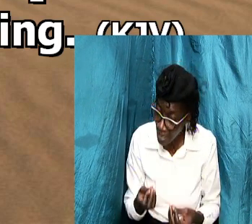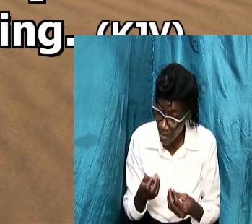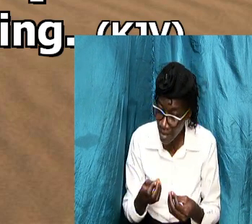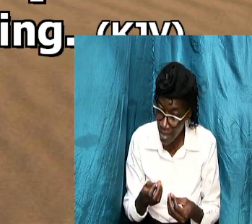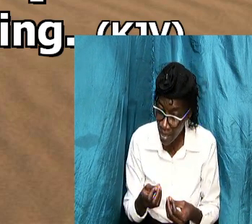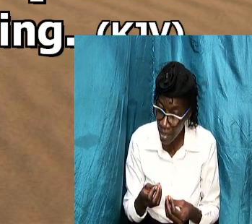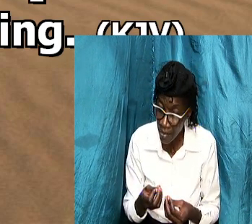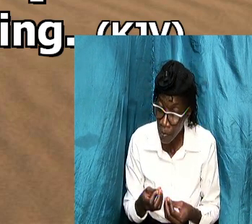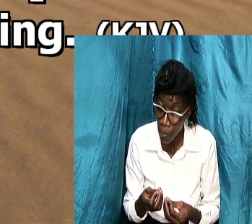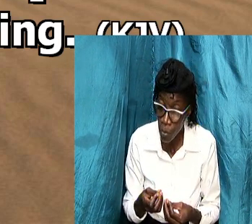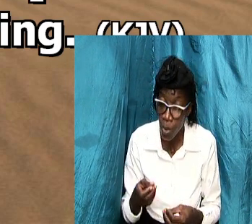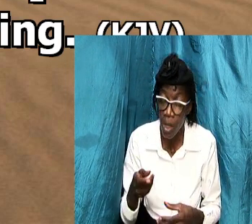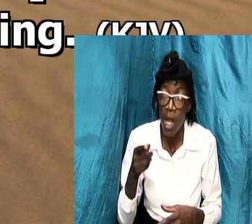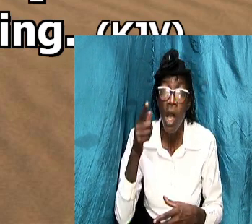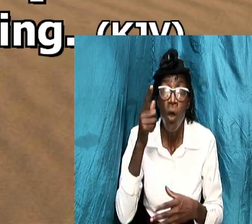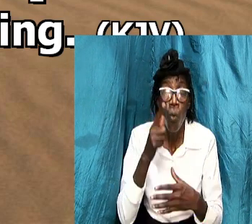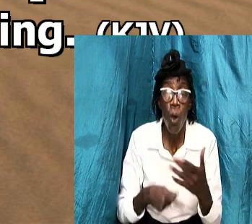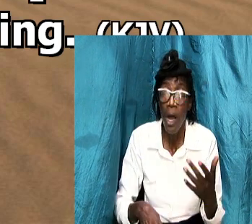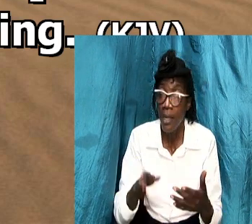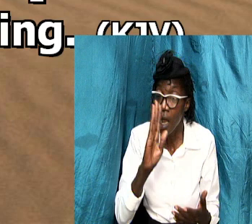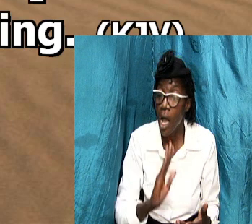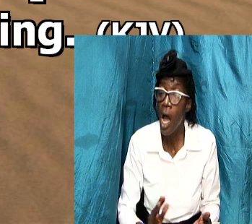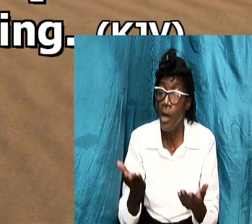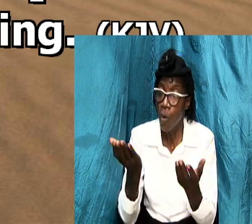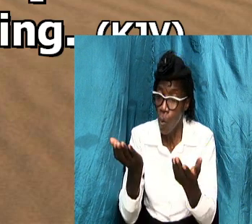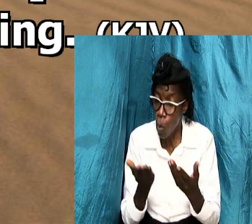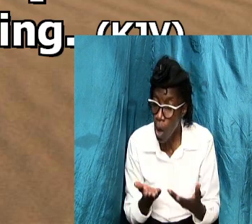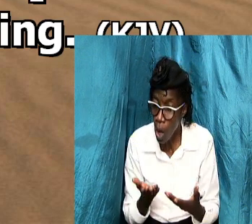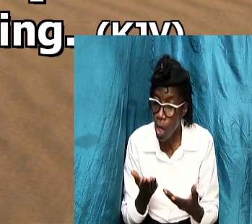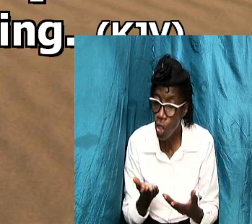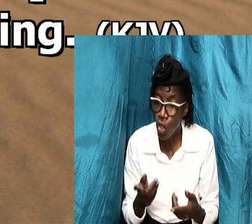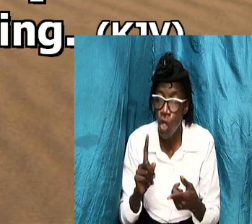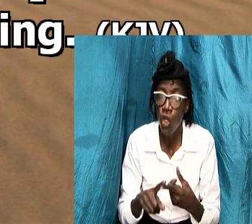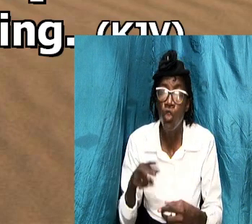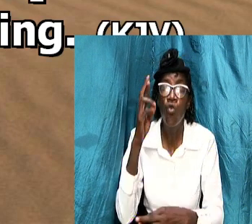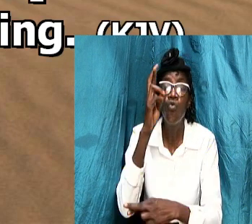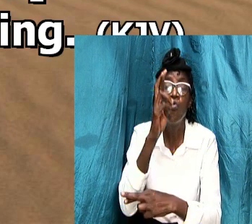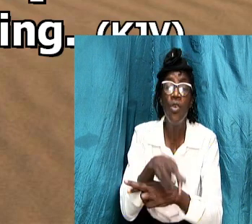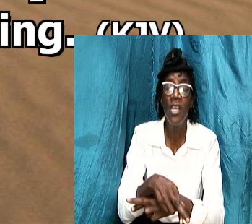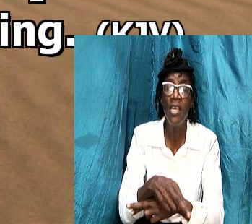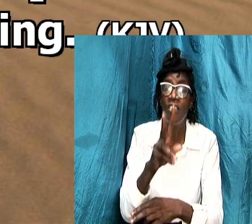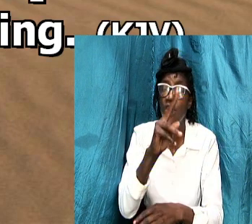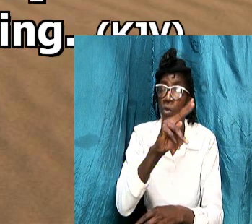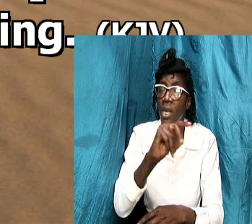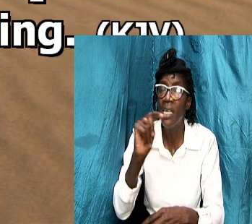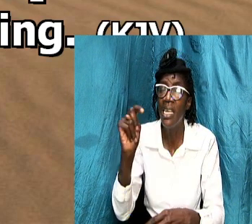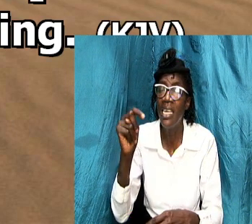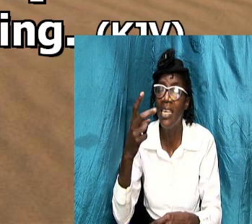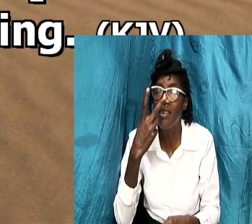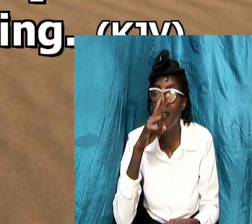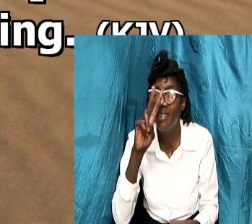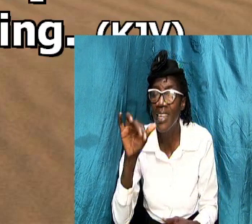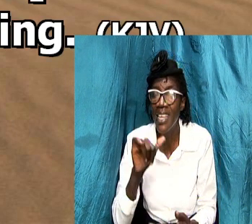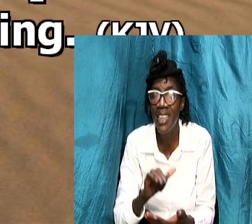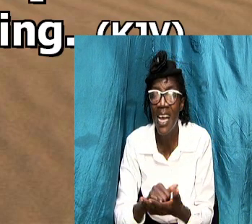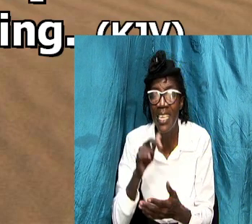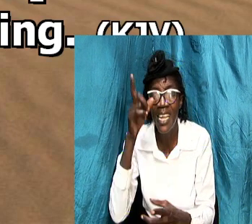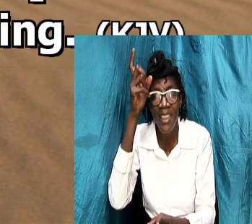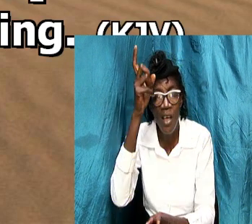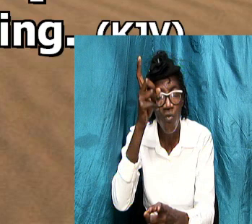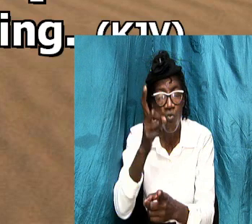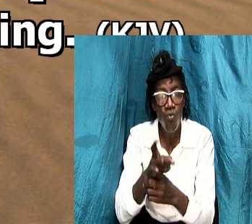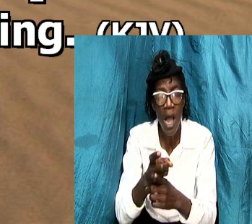potential that god wants him and then them to reach so we need to see that in the right